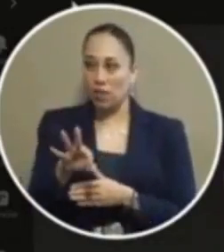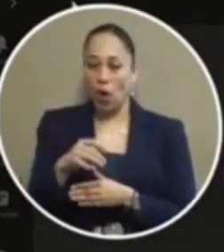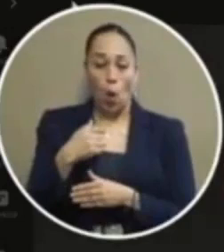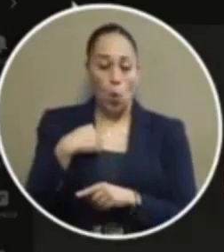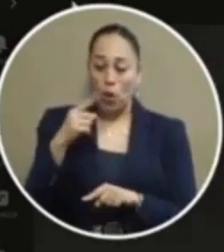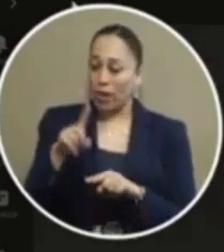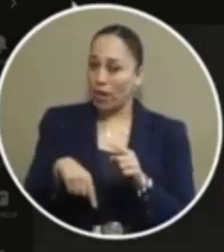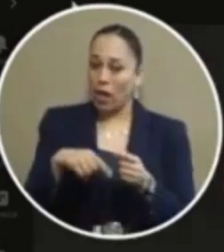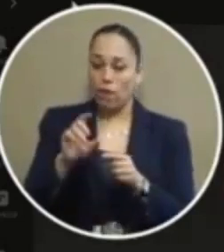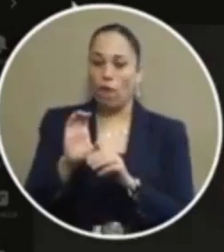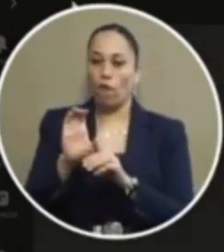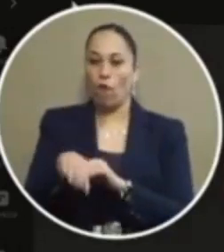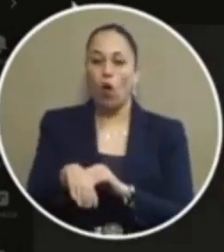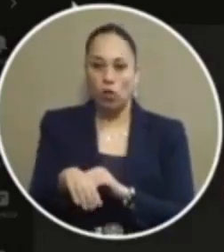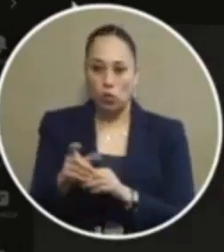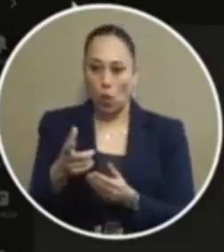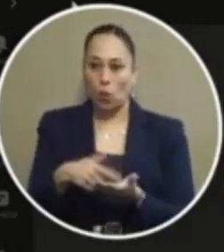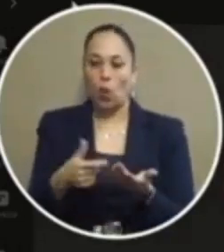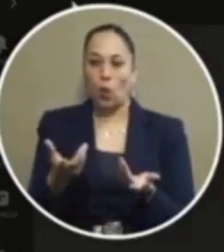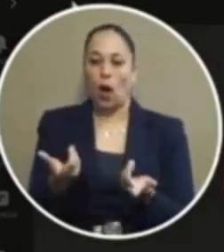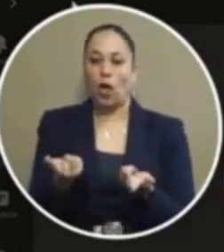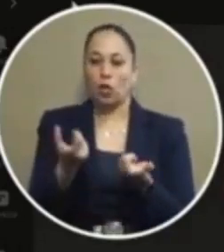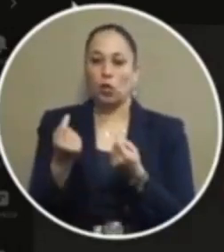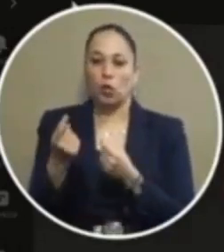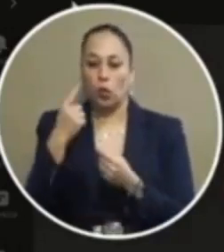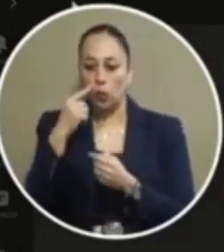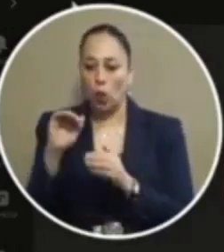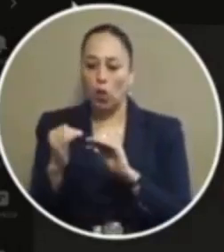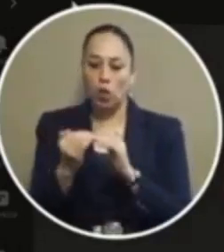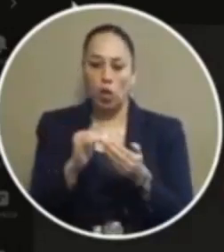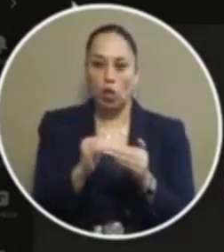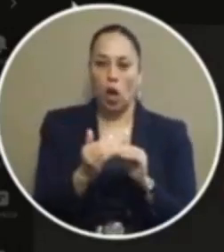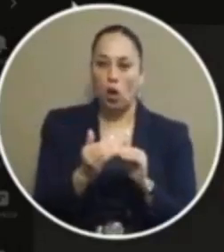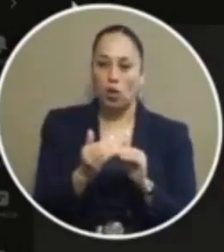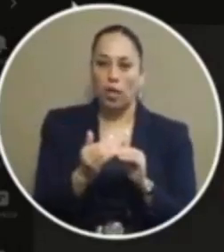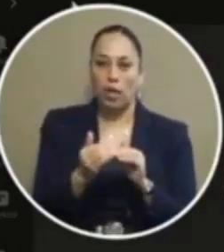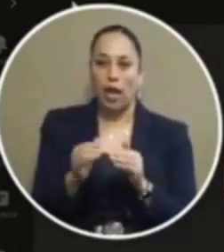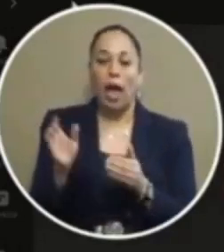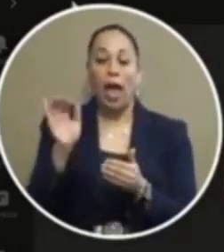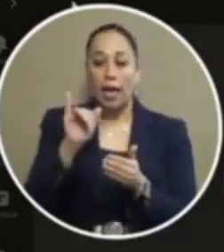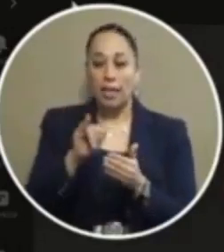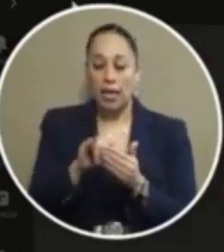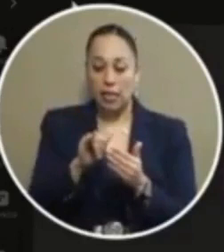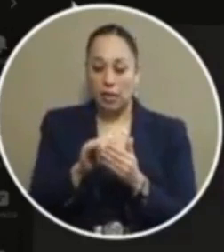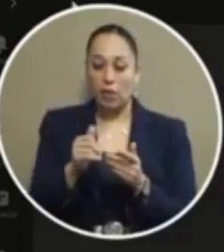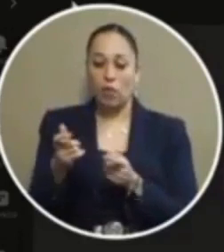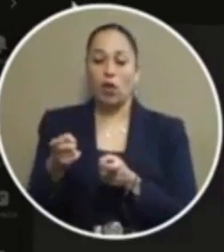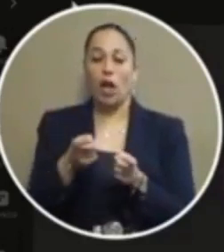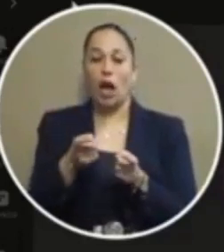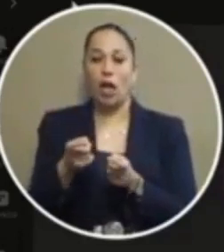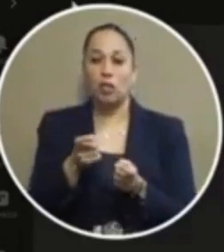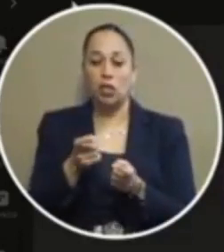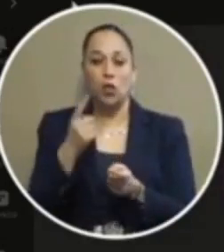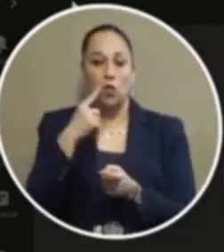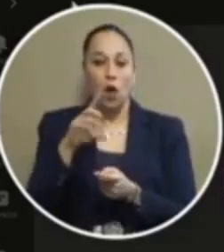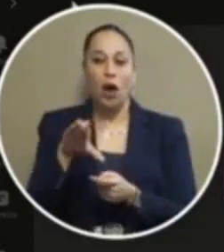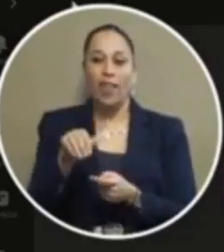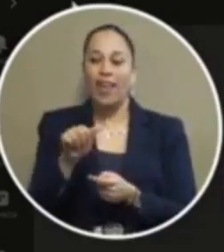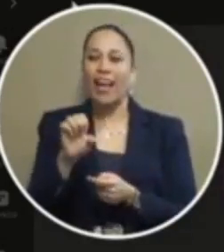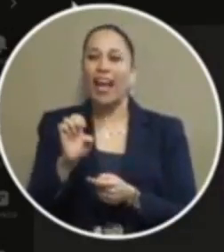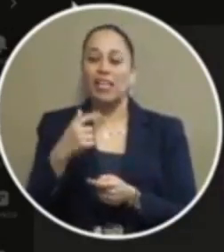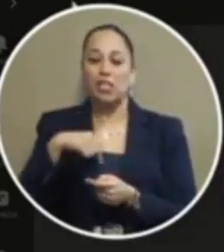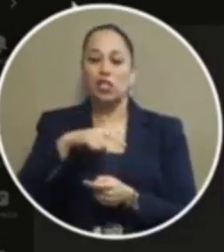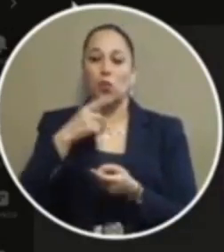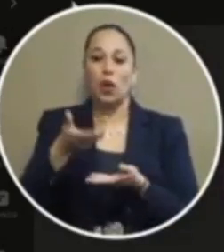cannot force what we want to do on the county right now when they're going to be the handlers of the cases that we